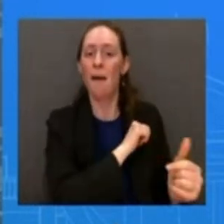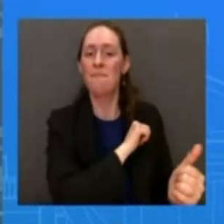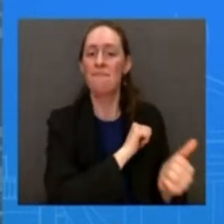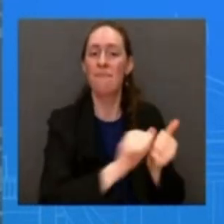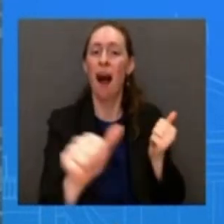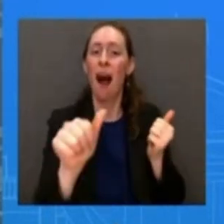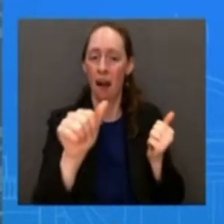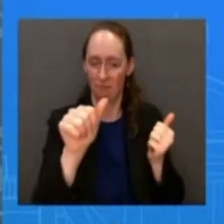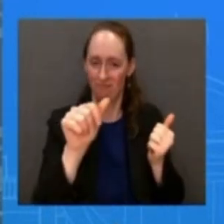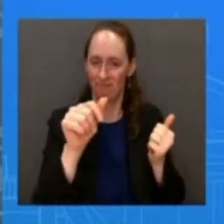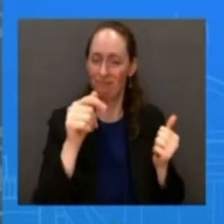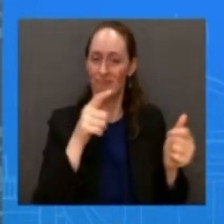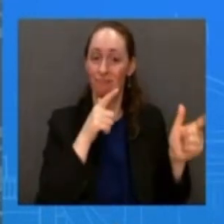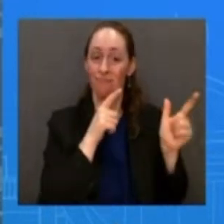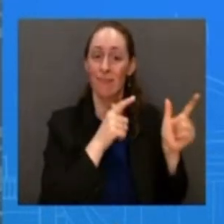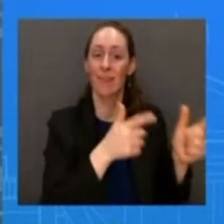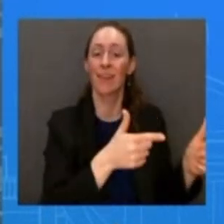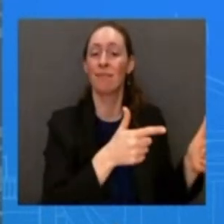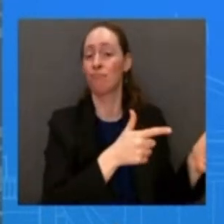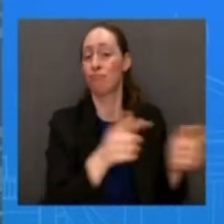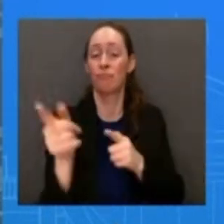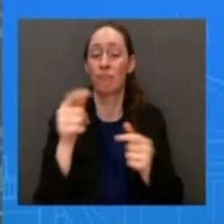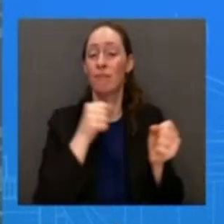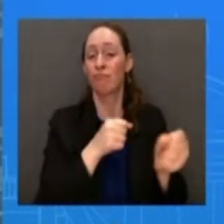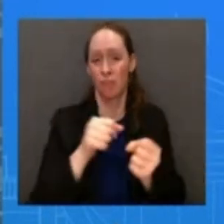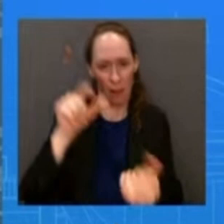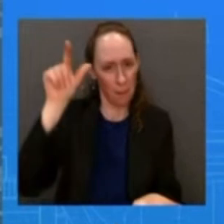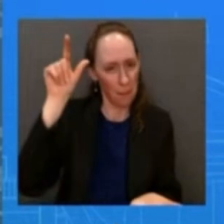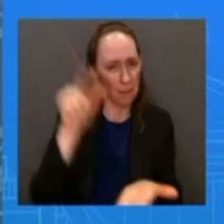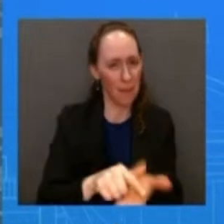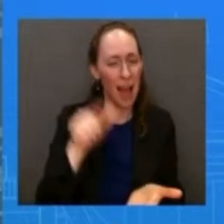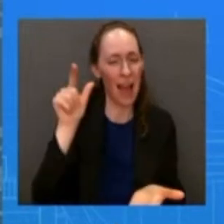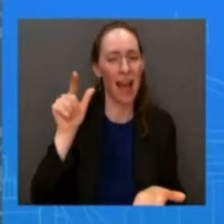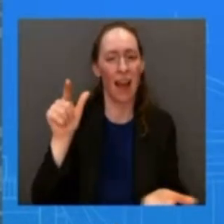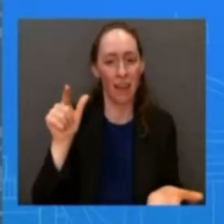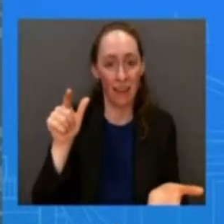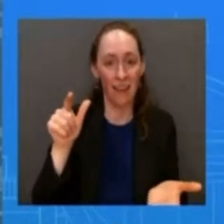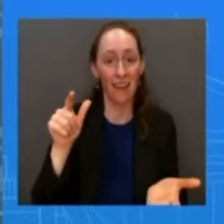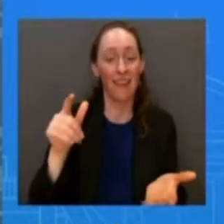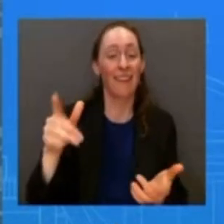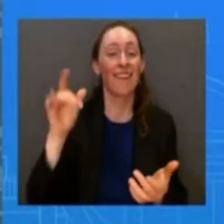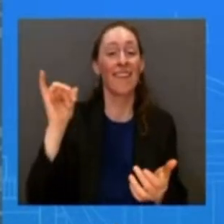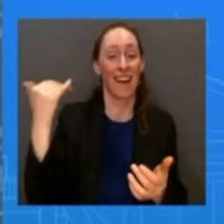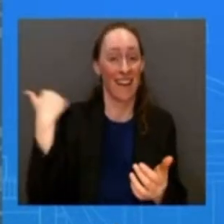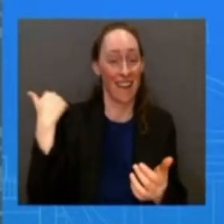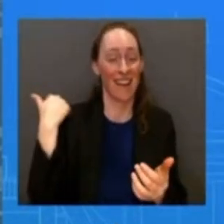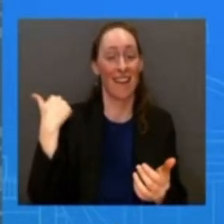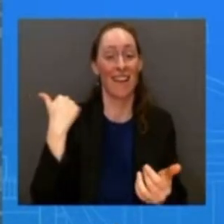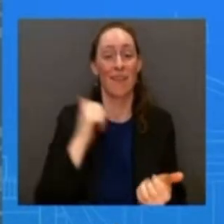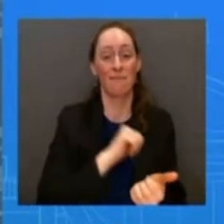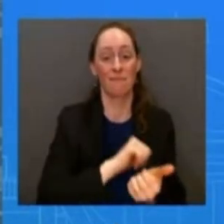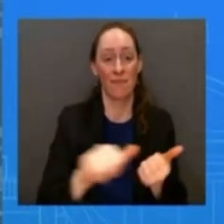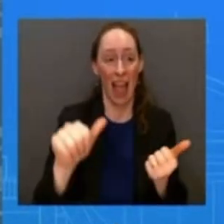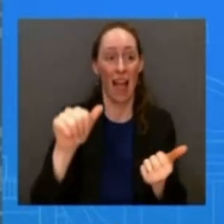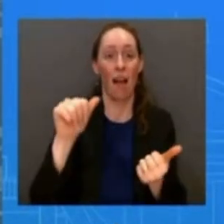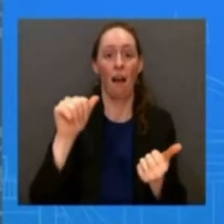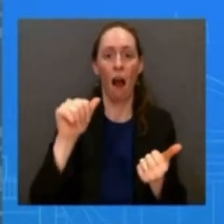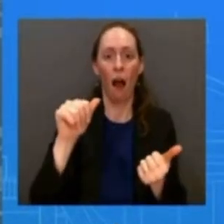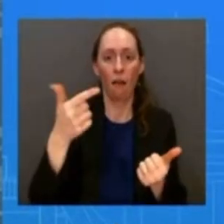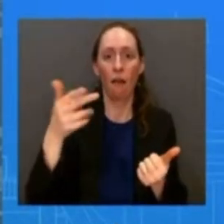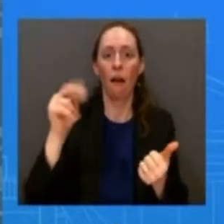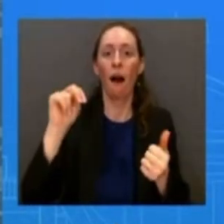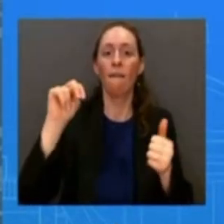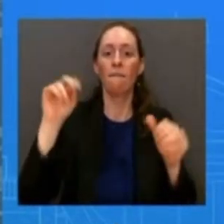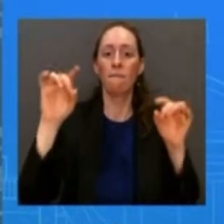and let's not forget when that got passed we saw gun violence go down significantly so all of that matters and i